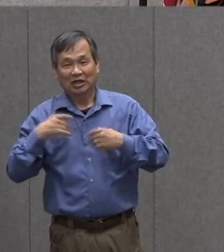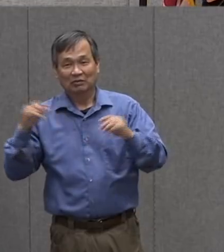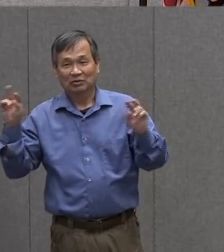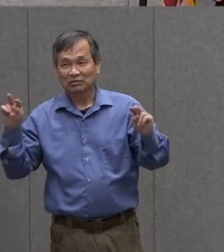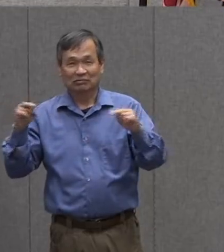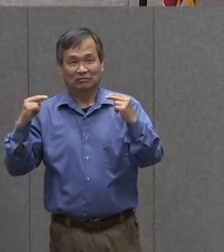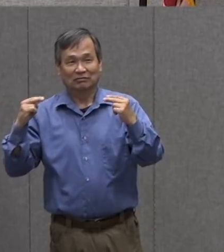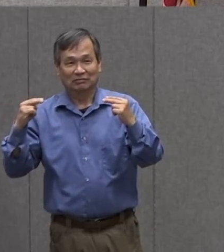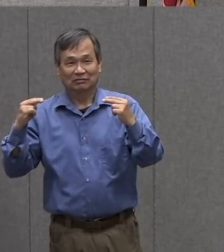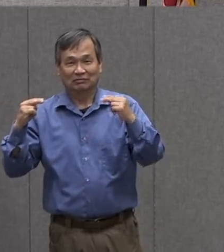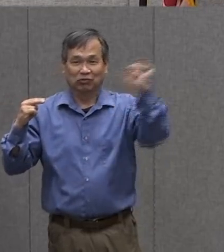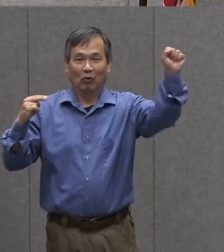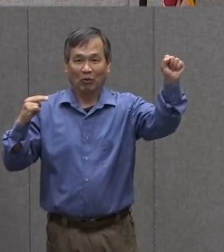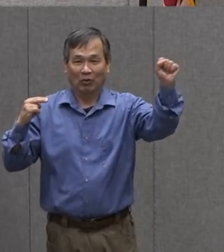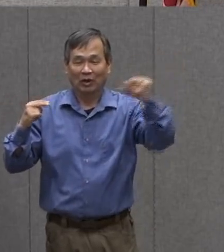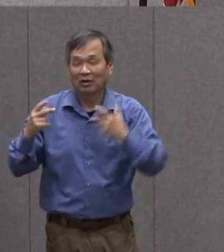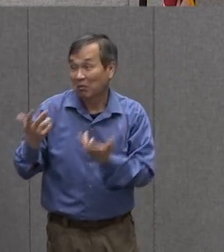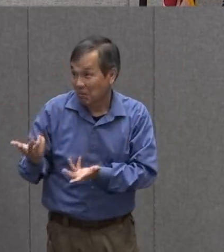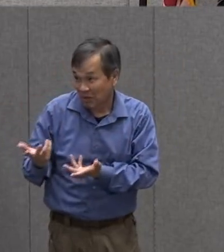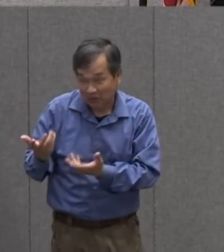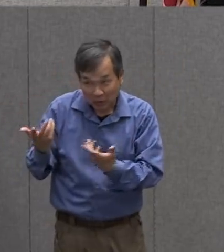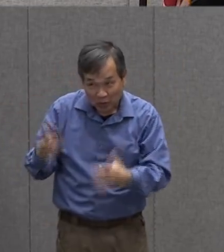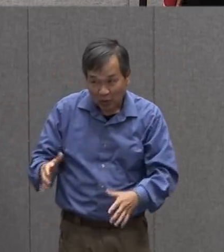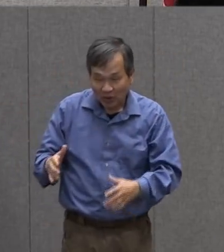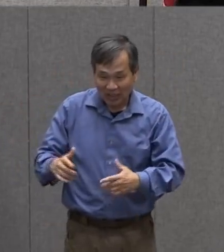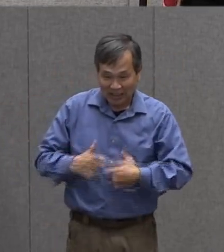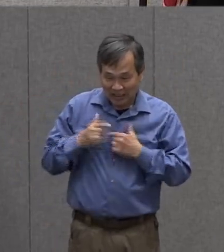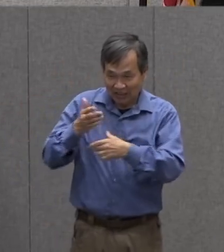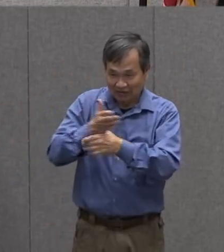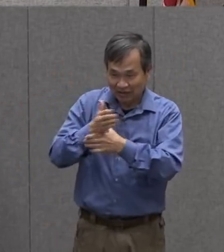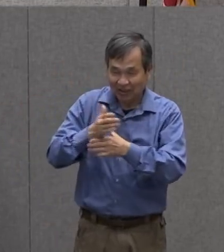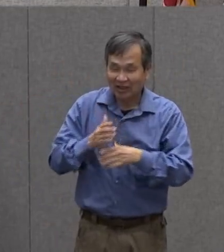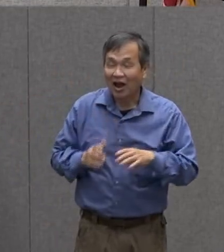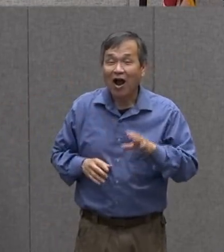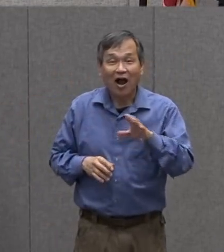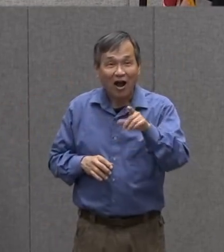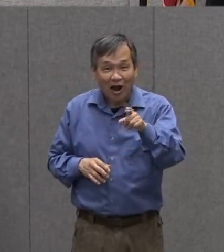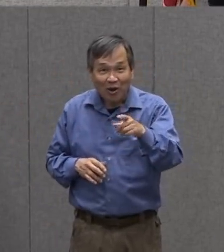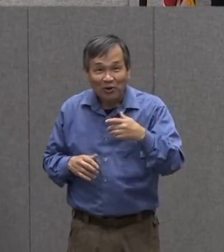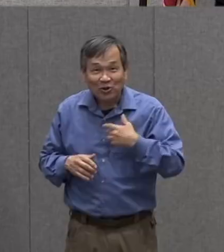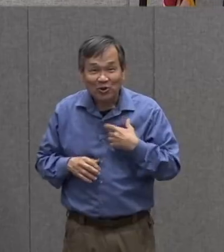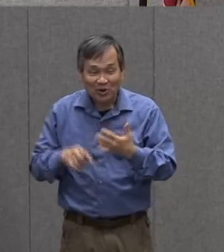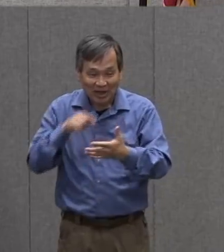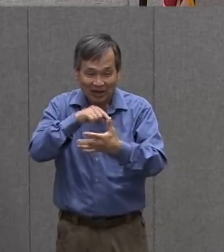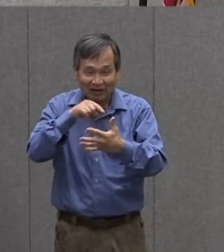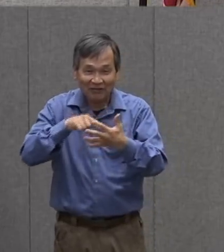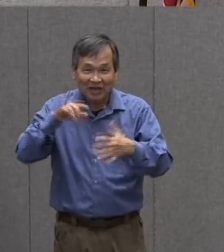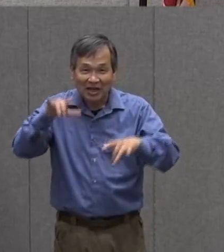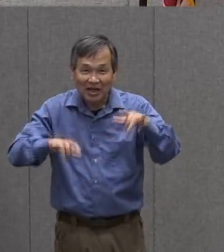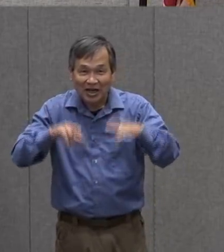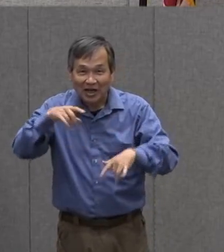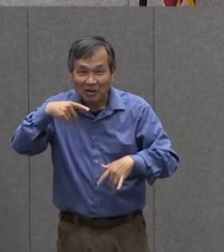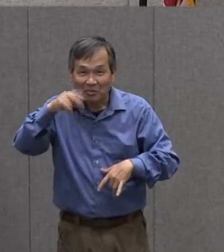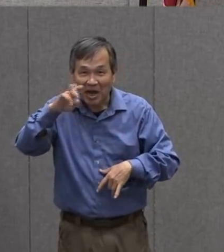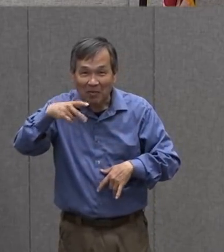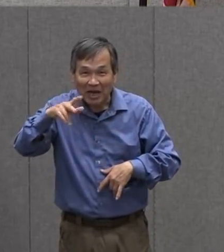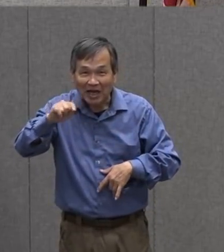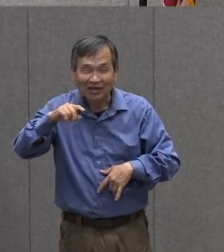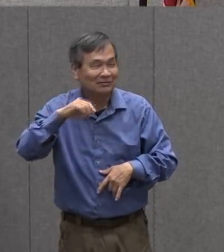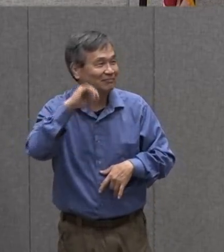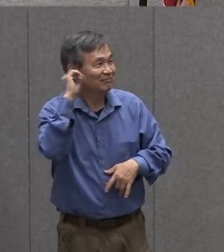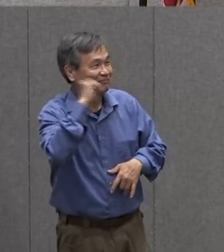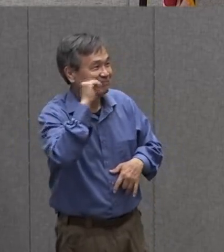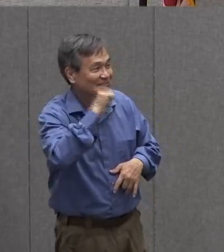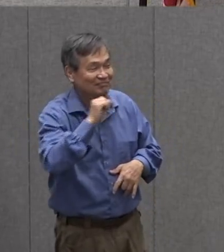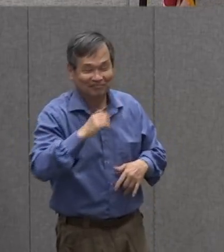miss roxanne i noticed you have some finger puppets i do and i brought out one that i have seen in